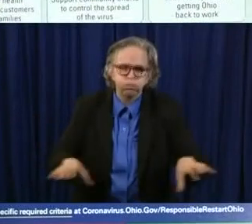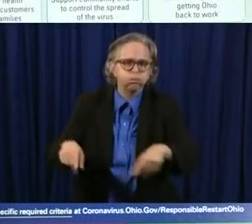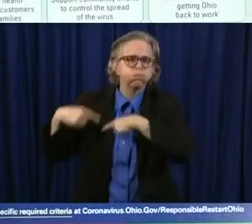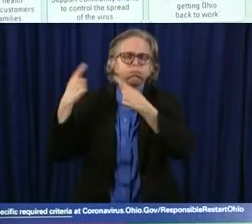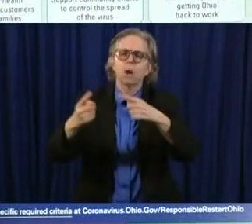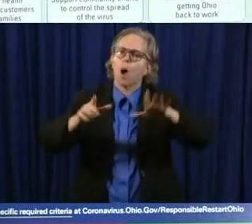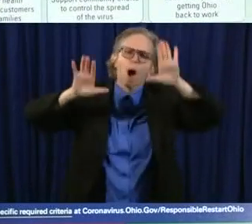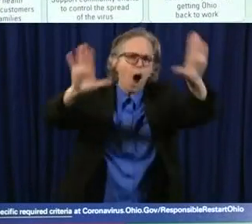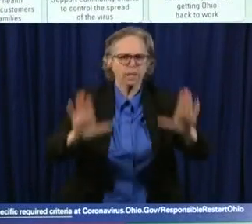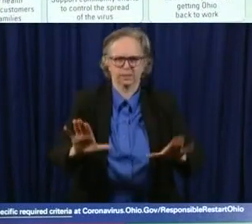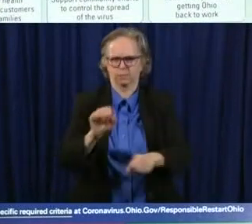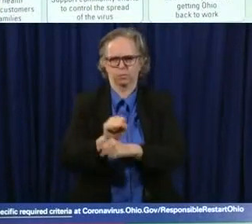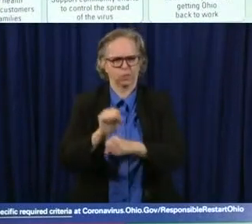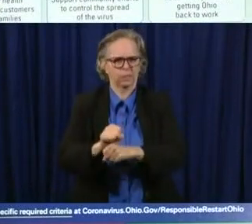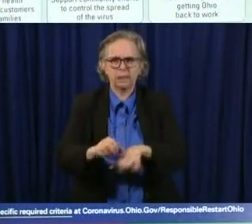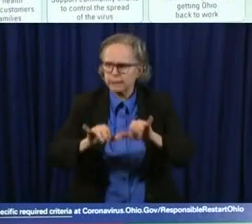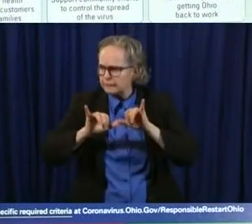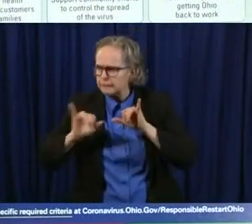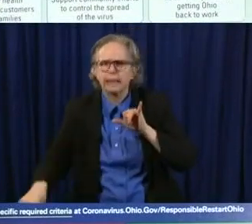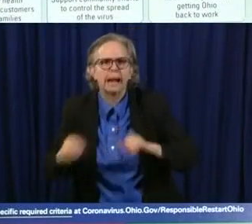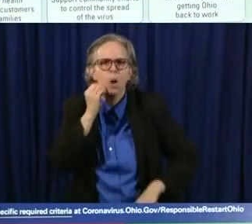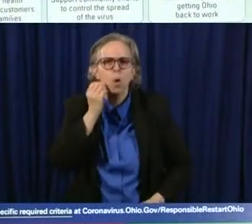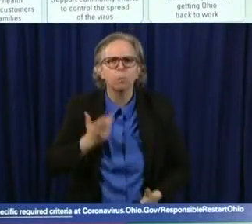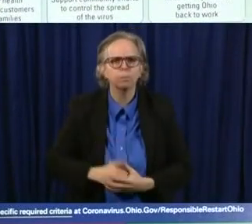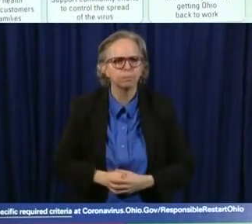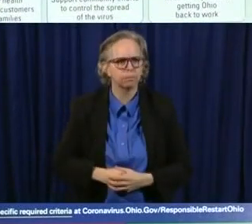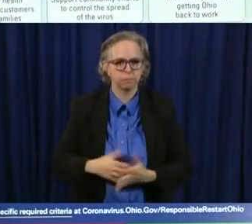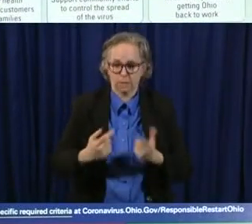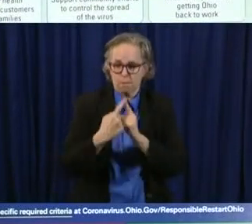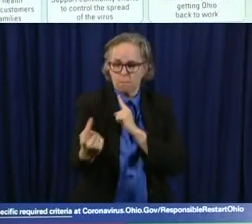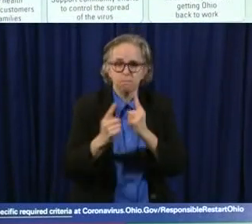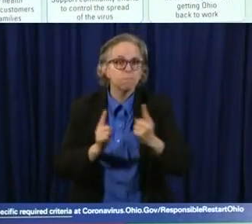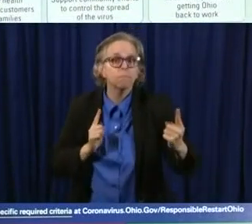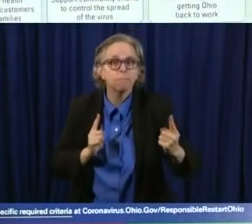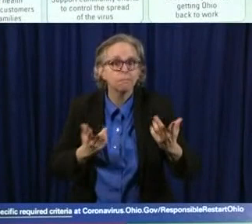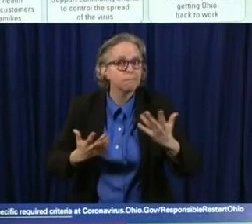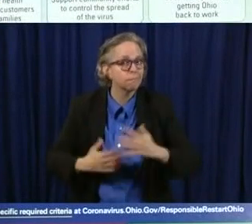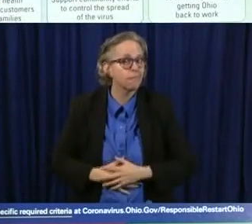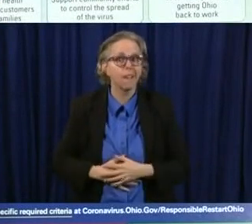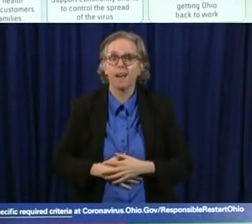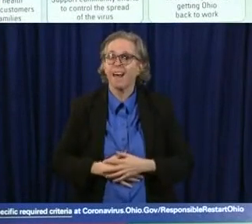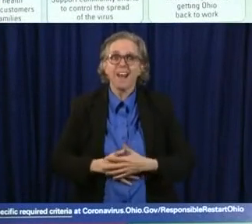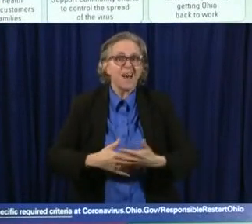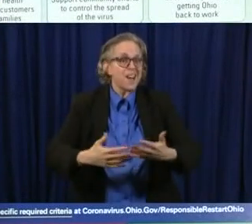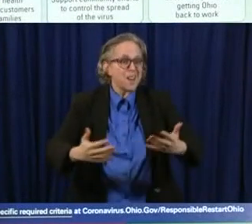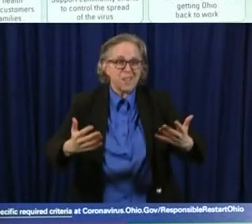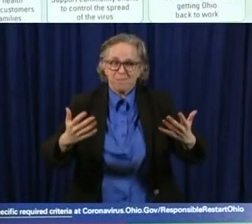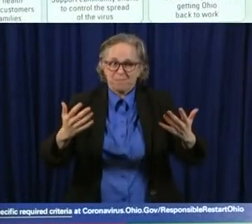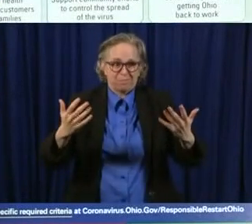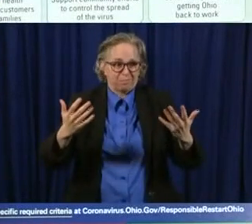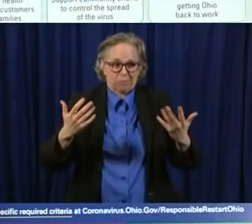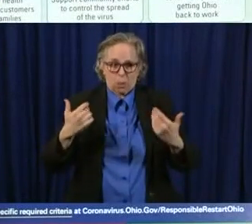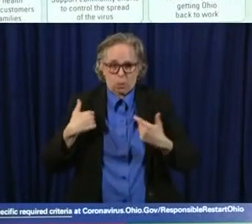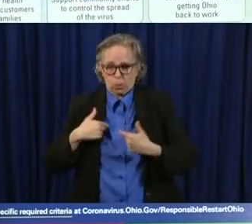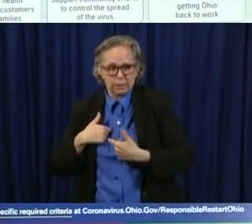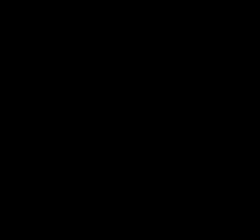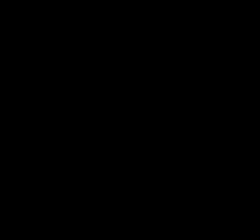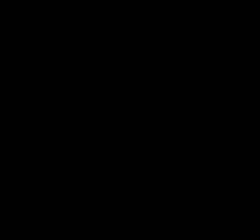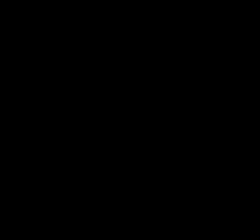Staying at home, staying apart, the things that we ask you to do,